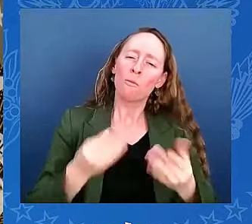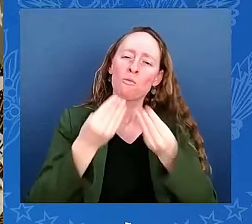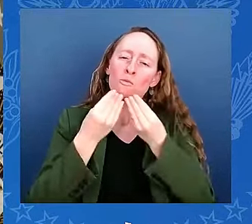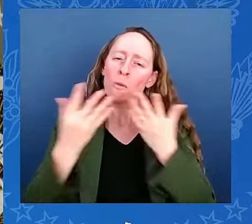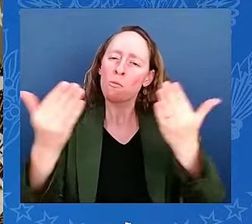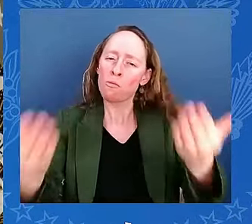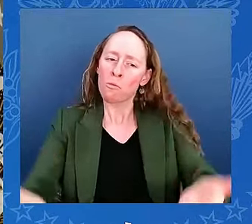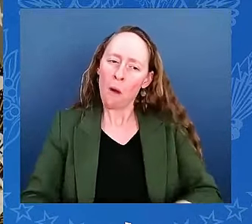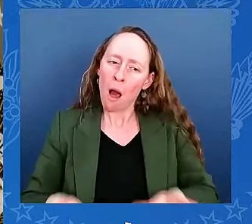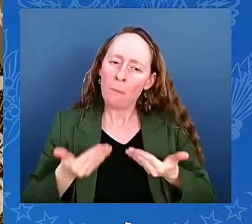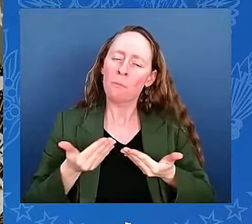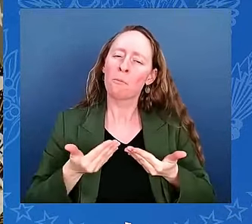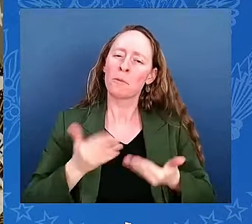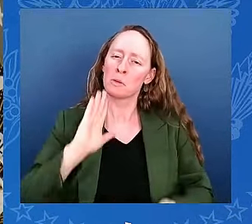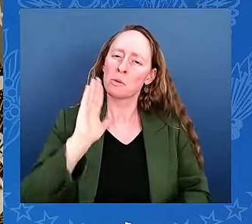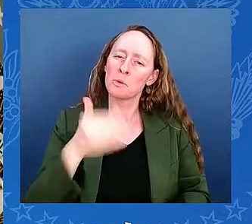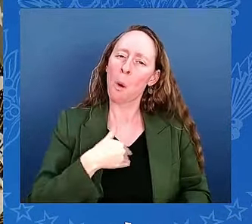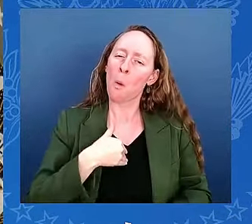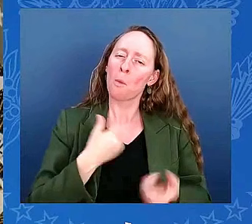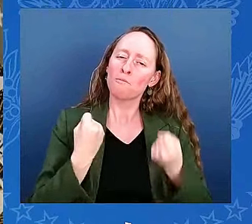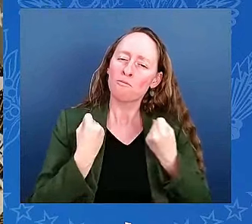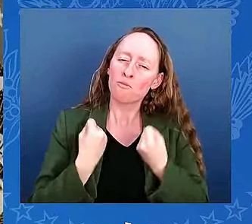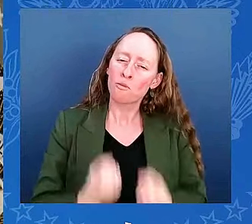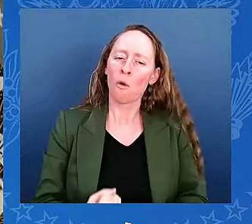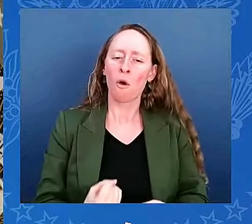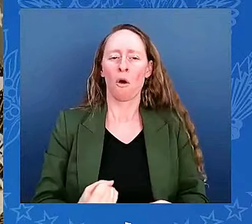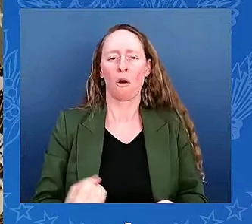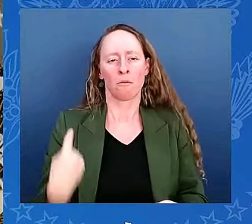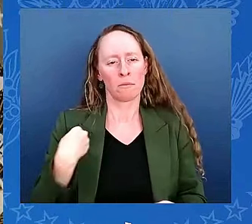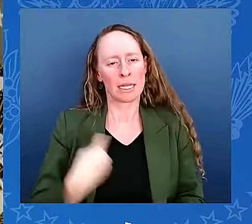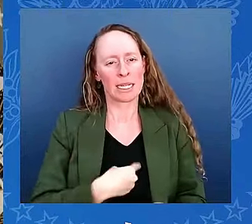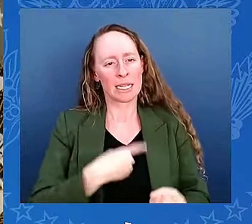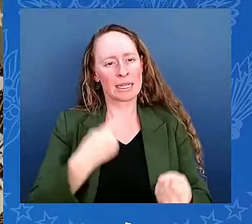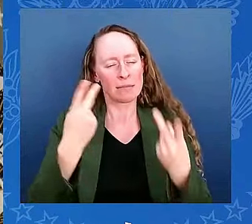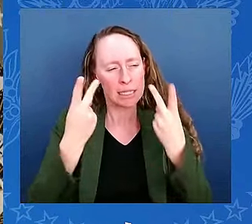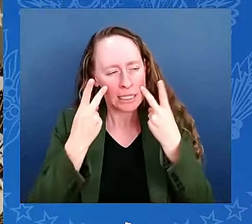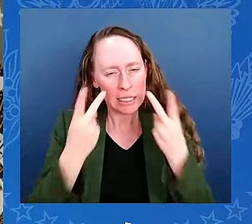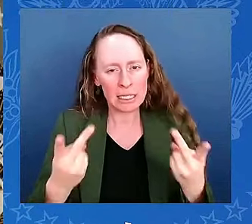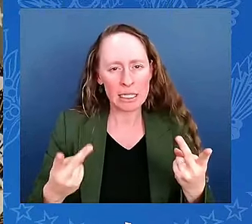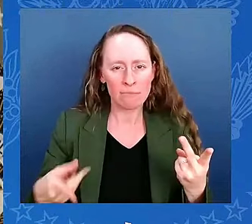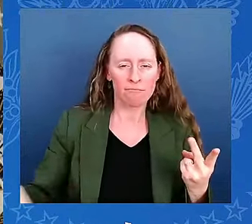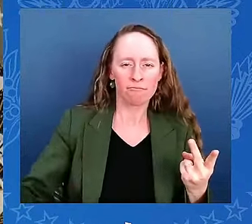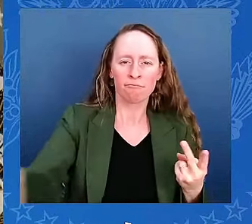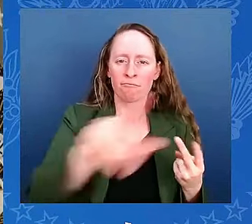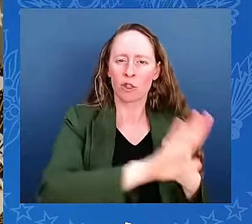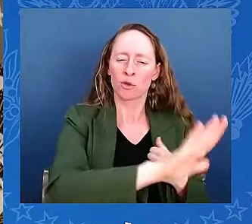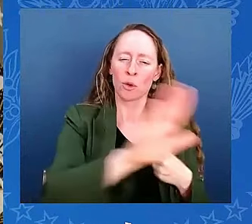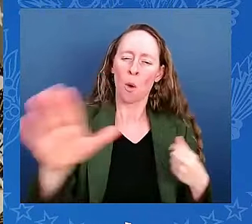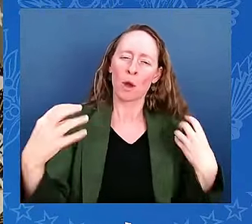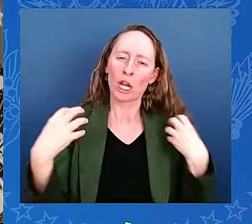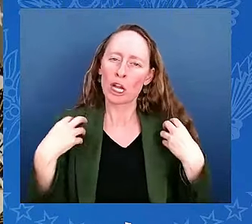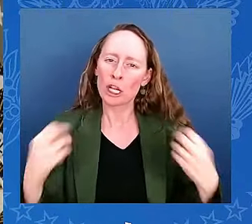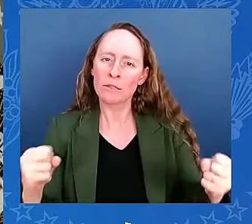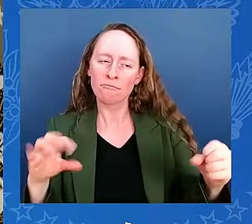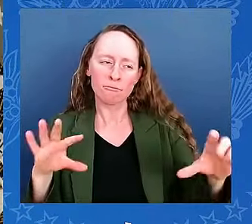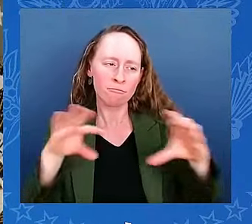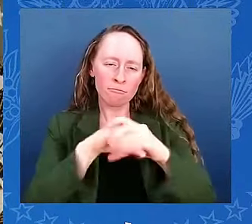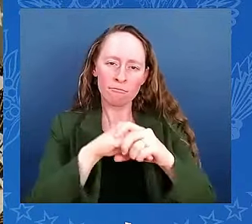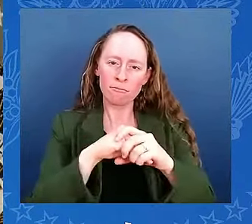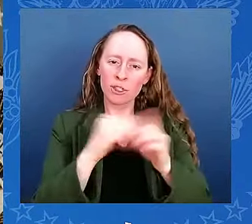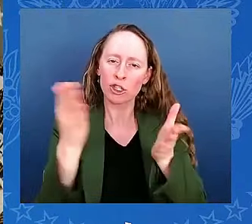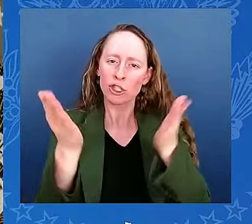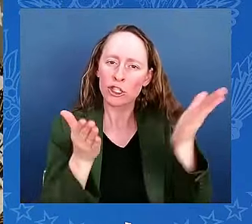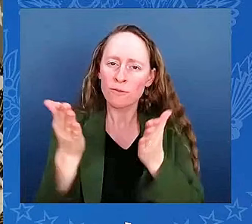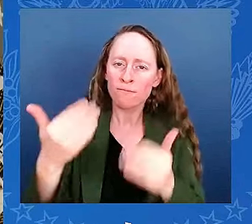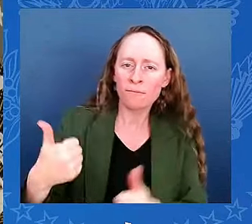especially the courage to serve and protect, to heal and to bear witness, to immigrate, to dare to dream.